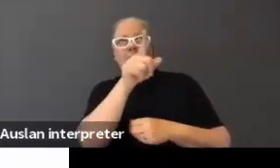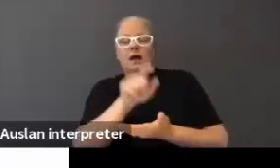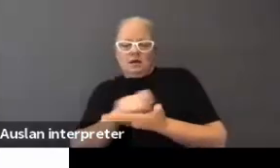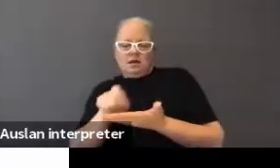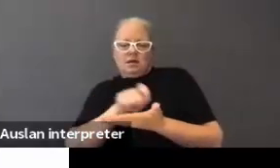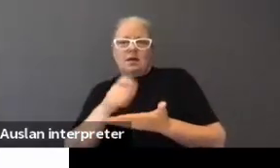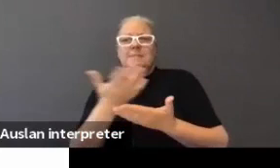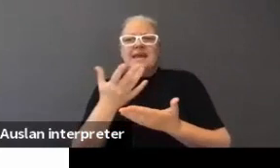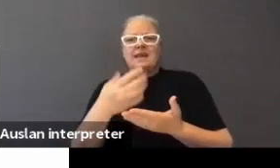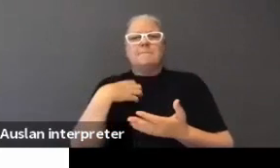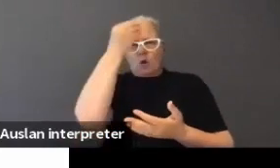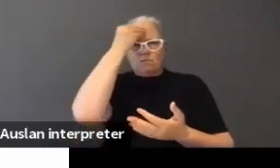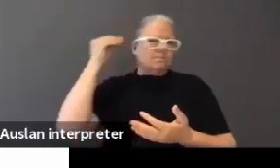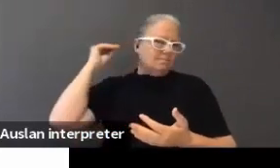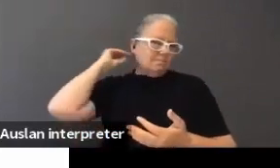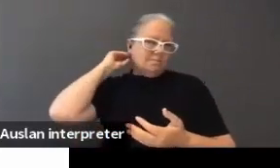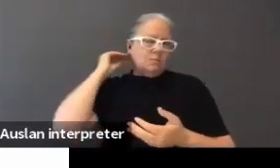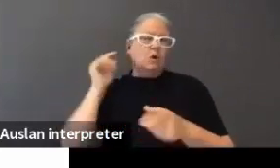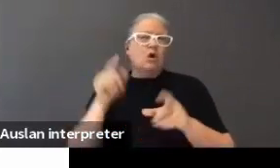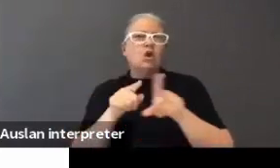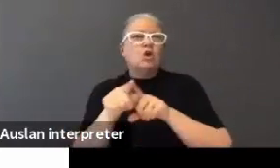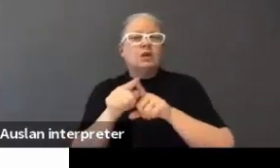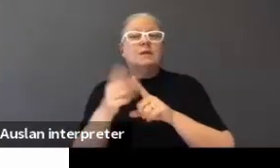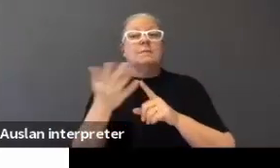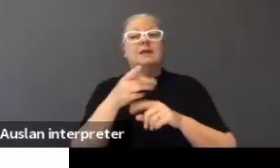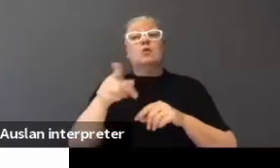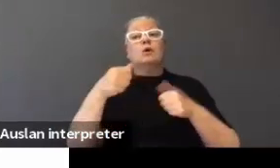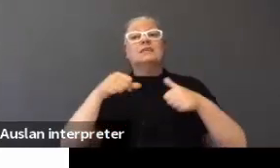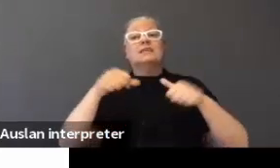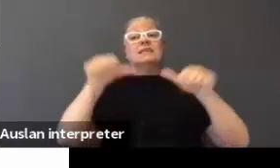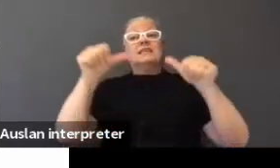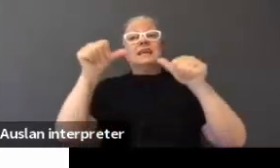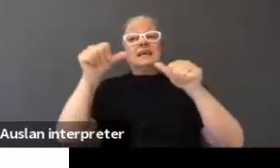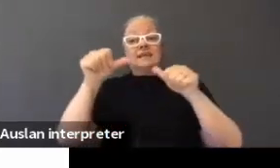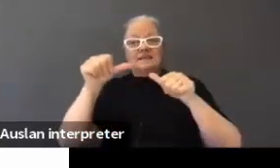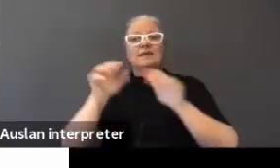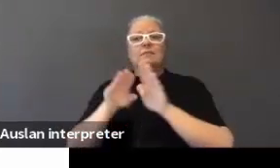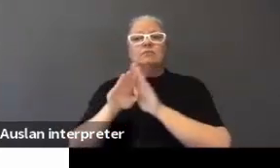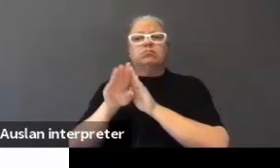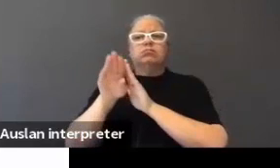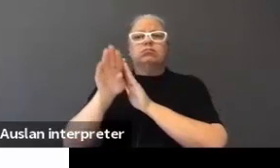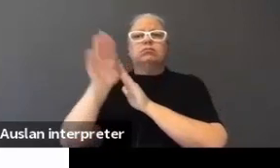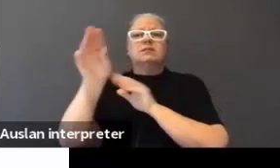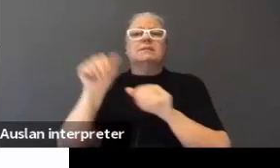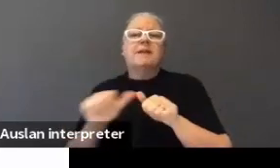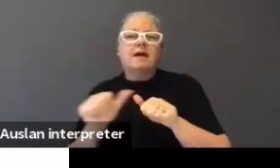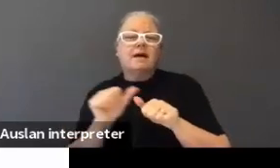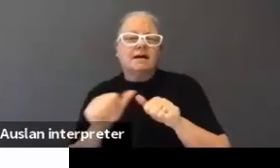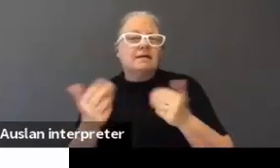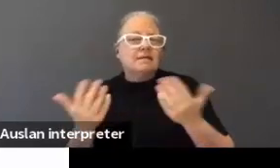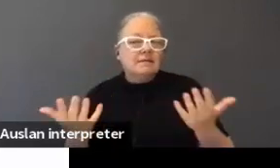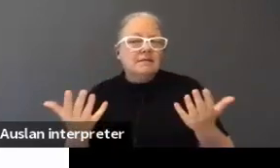learning more. Your success rate goes up. Okay? So, it's not just access to